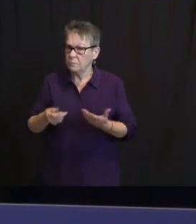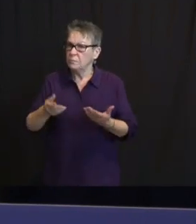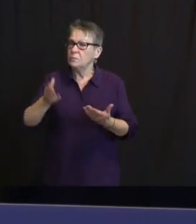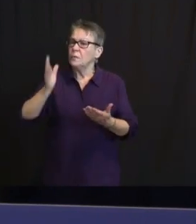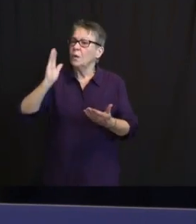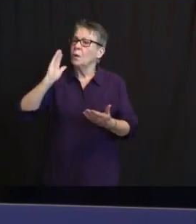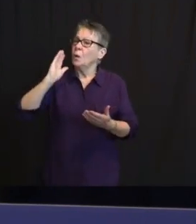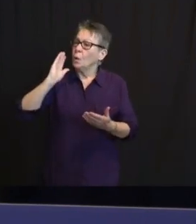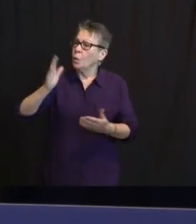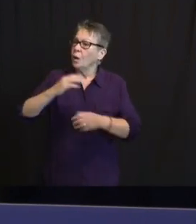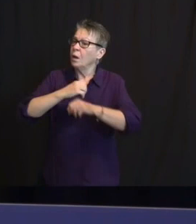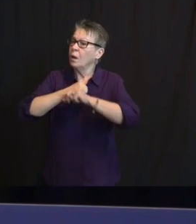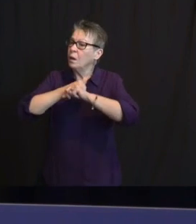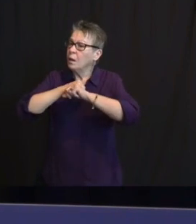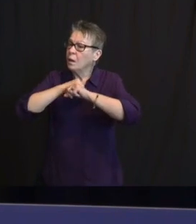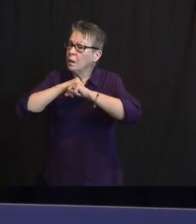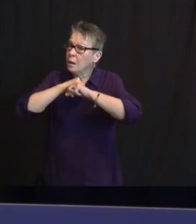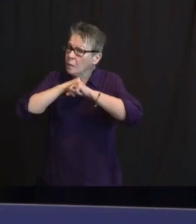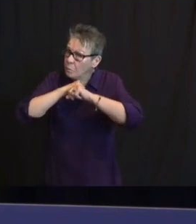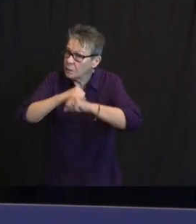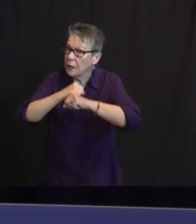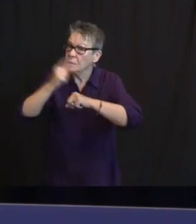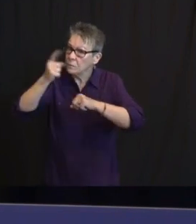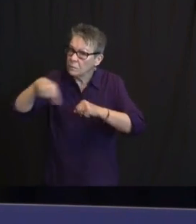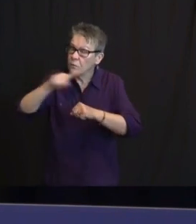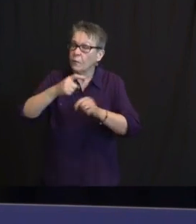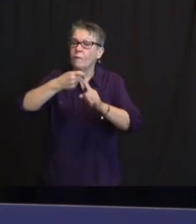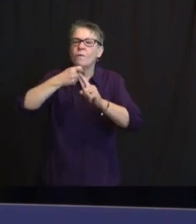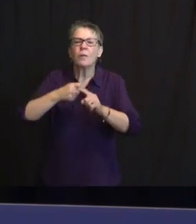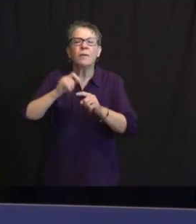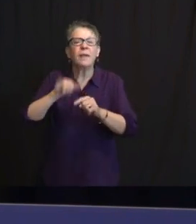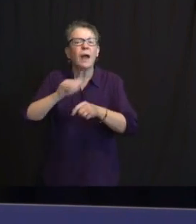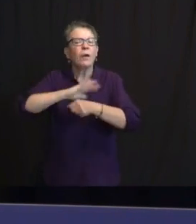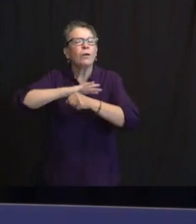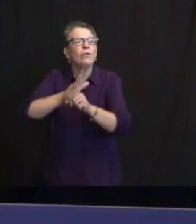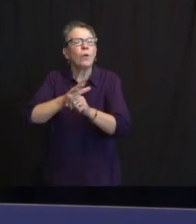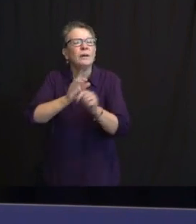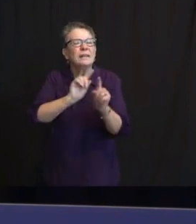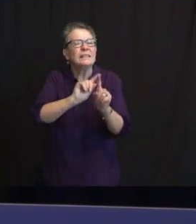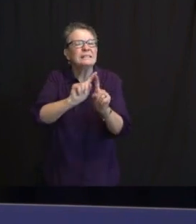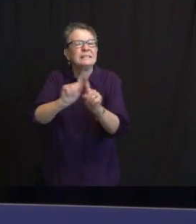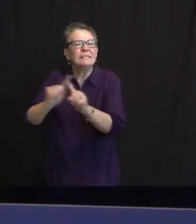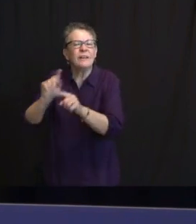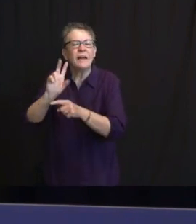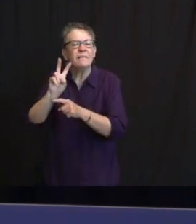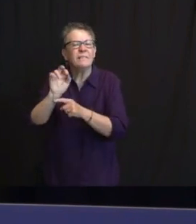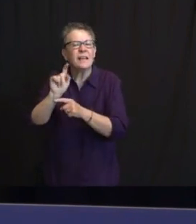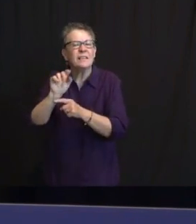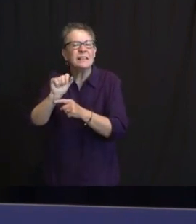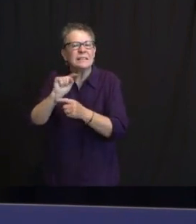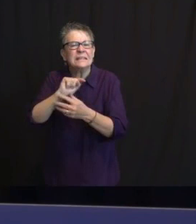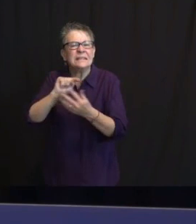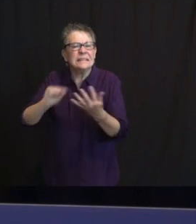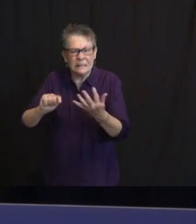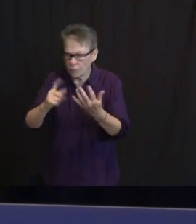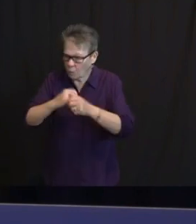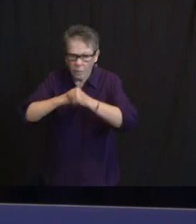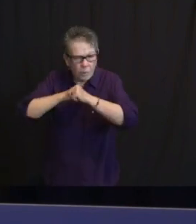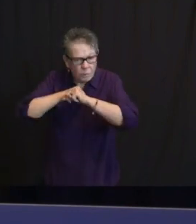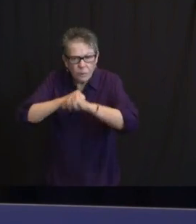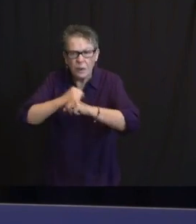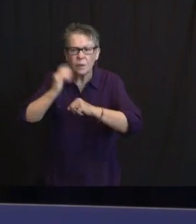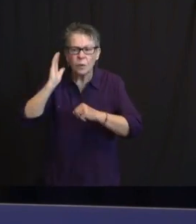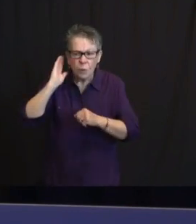THERE WAS SIMILAR EFFICACY ACROSS AGE, SEX, RACE, AND ETHNICITY CATEGORIES AND THOSE WITH UNDERLYING